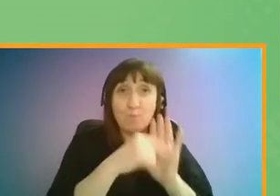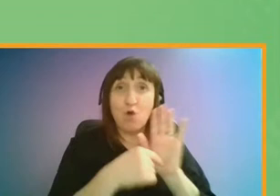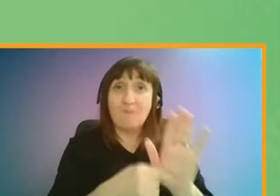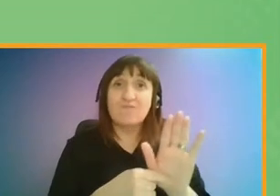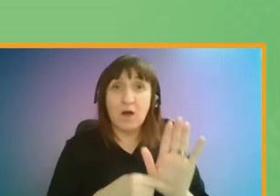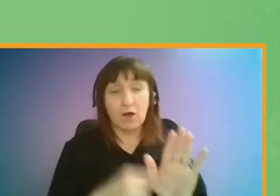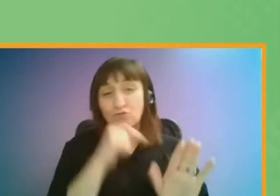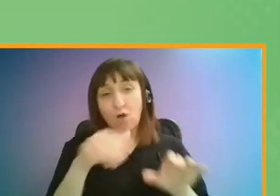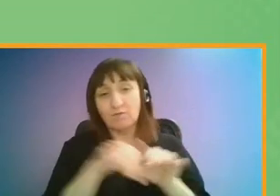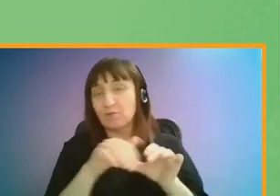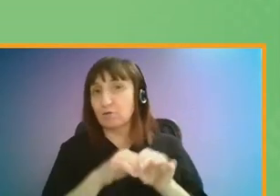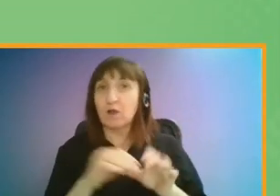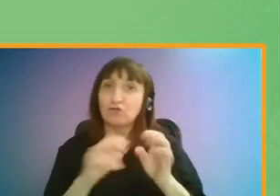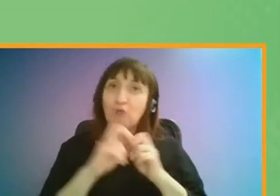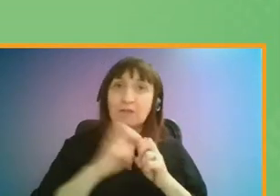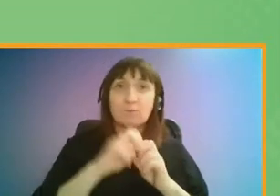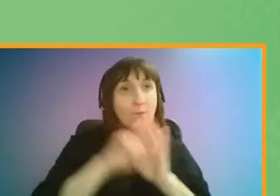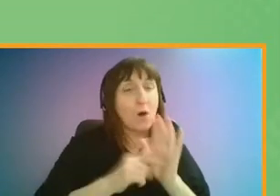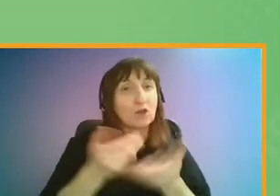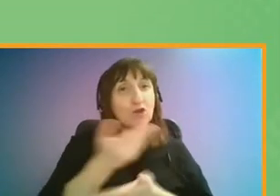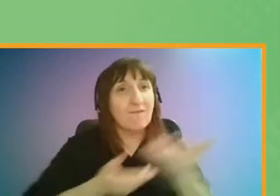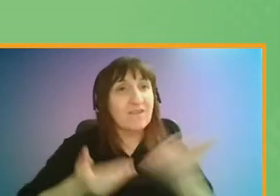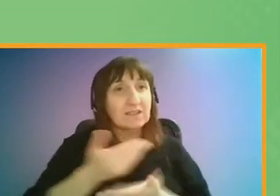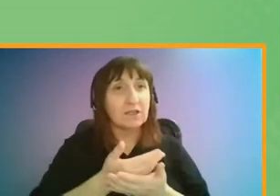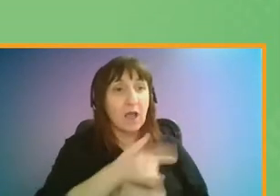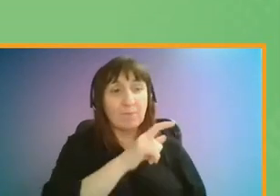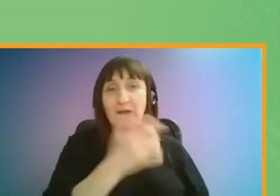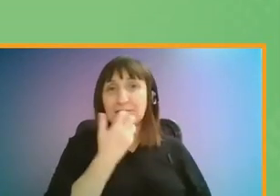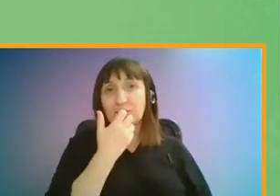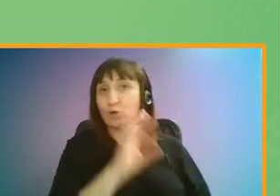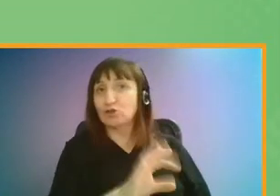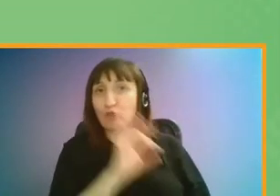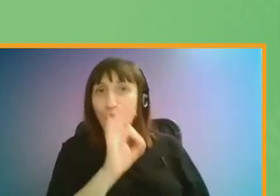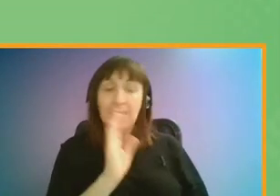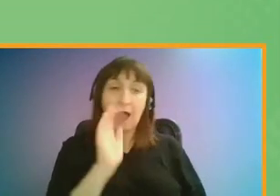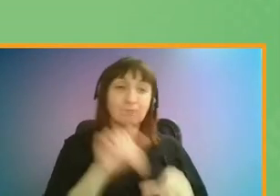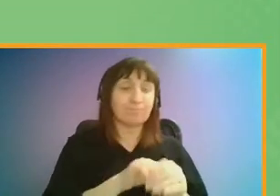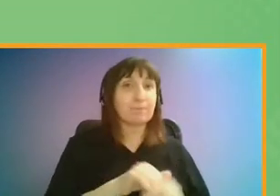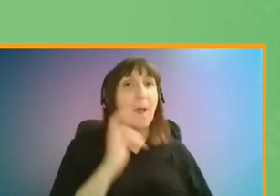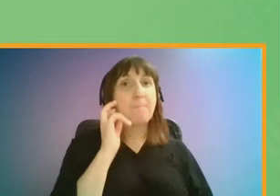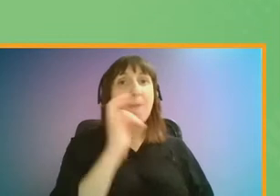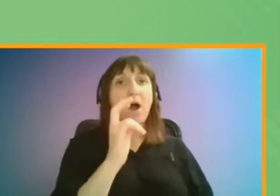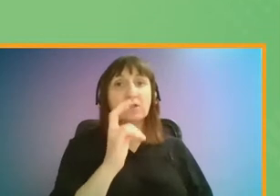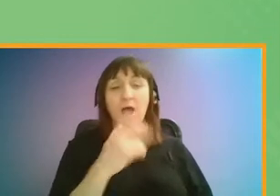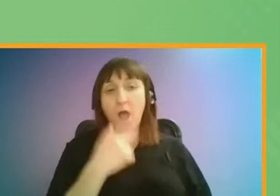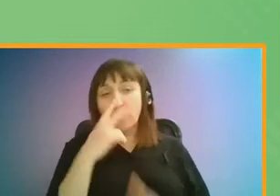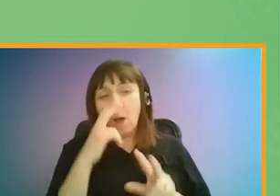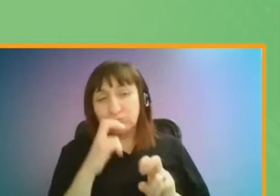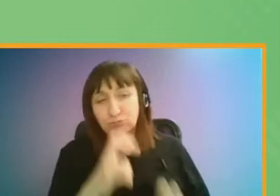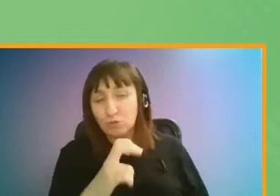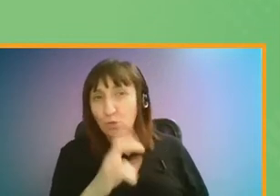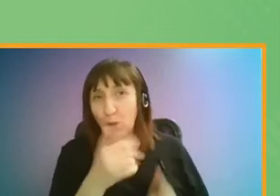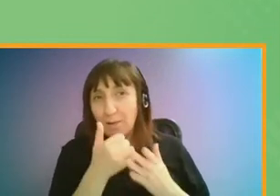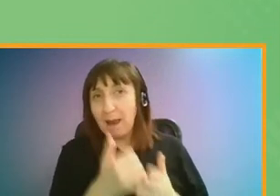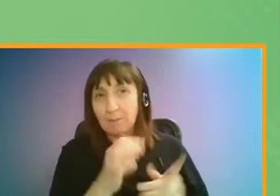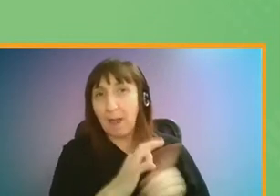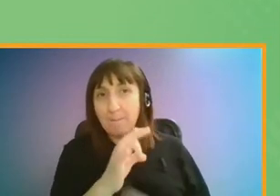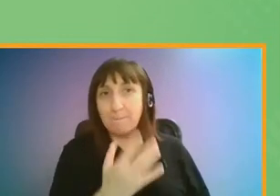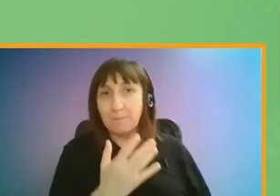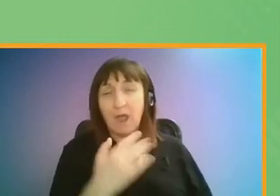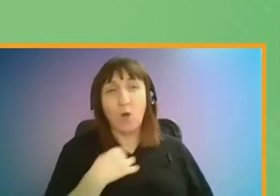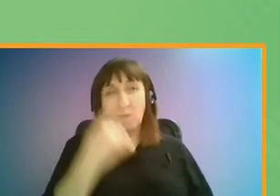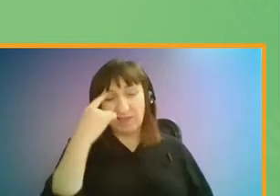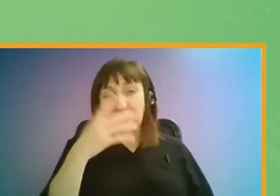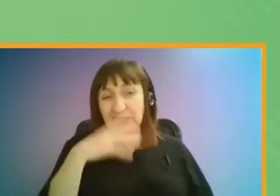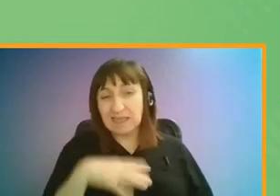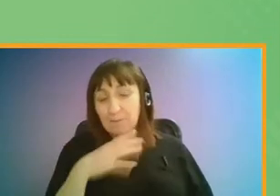in transport policy conversations. Many have no choice apart from the bus but we don't know enough about what would help them the most. We think that more needs to